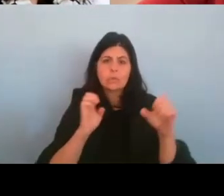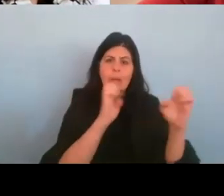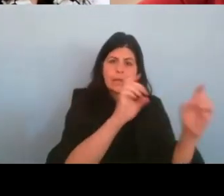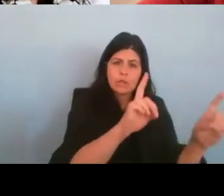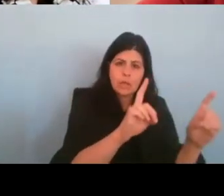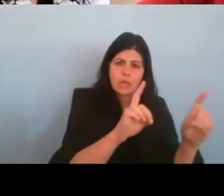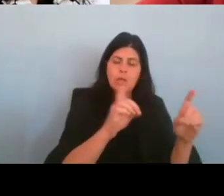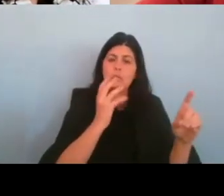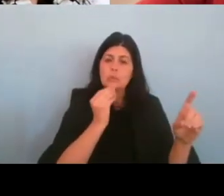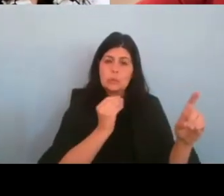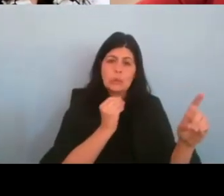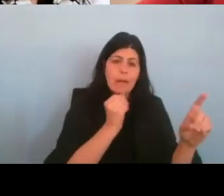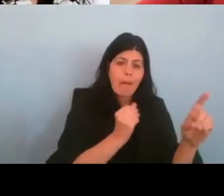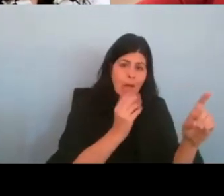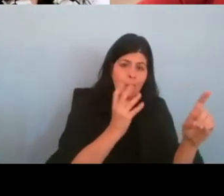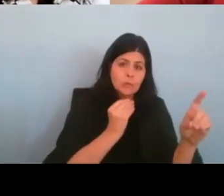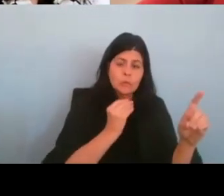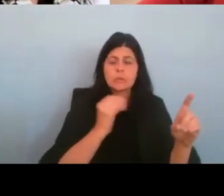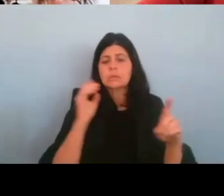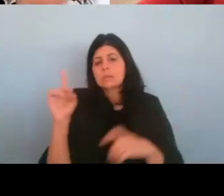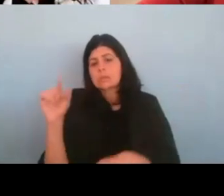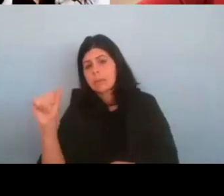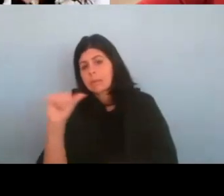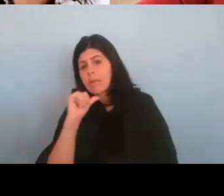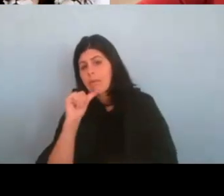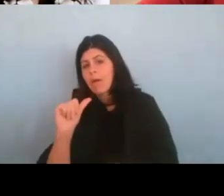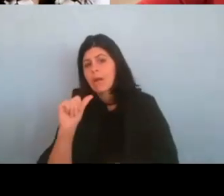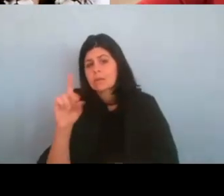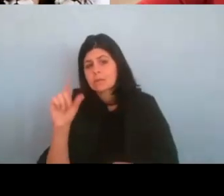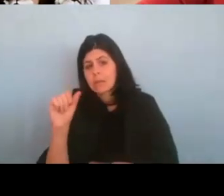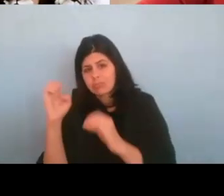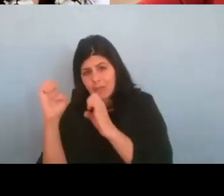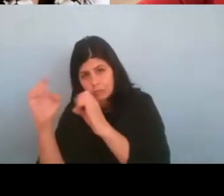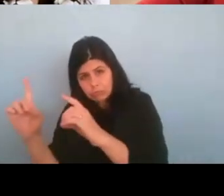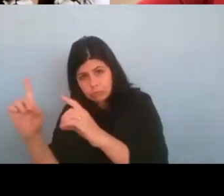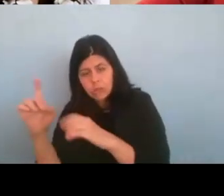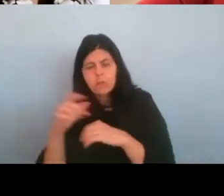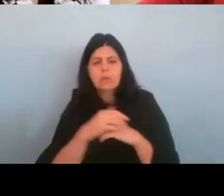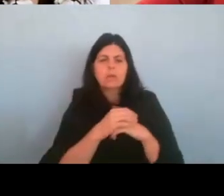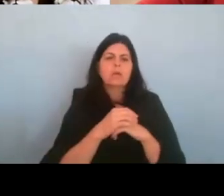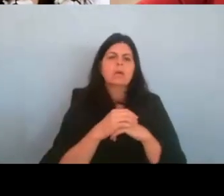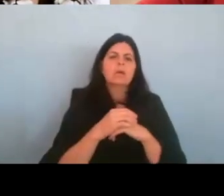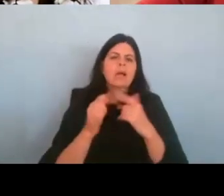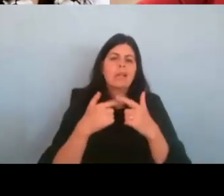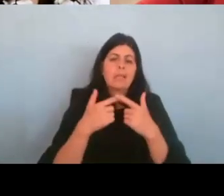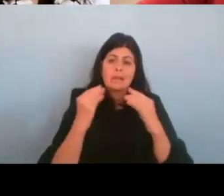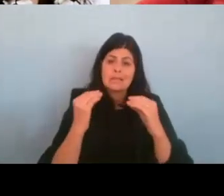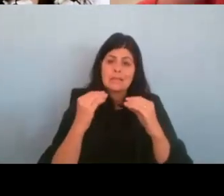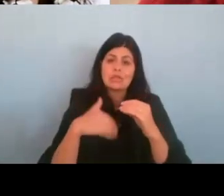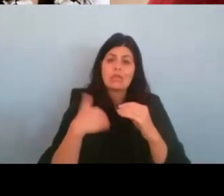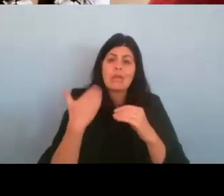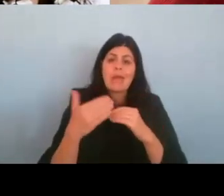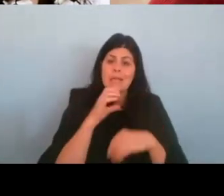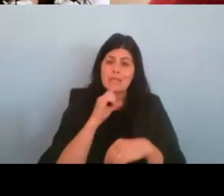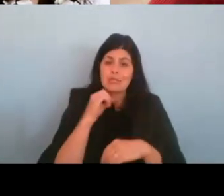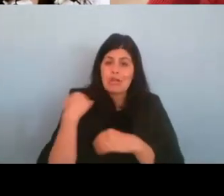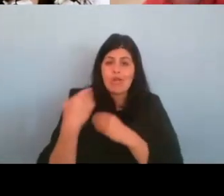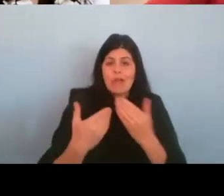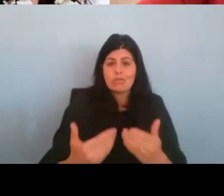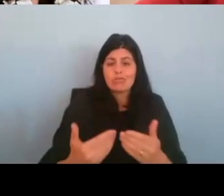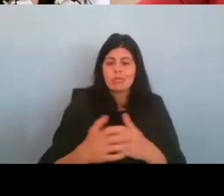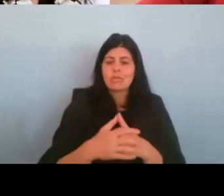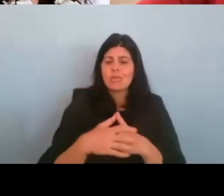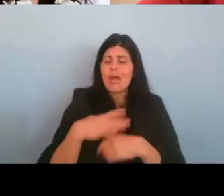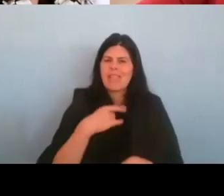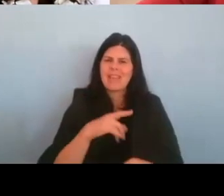disabled and non-disabled individuals. Um, and then, you know, kind of teaching the next generation, uh, I really liked how there was a question of, so